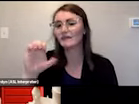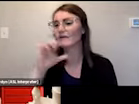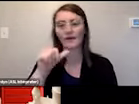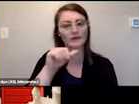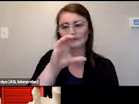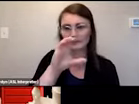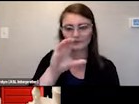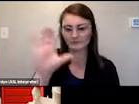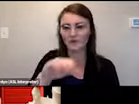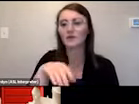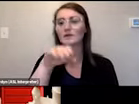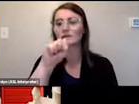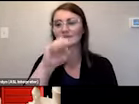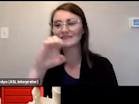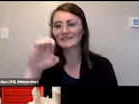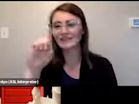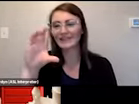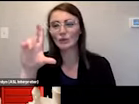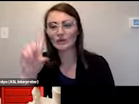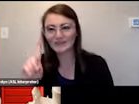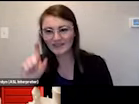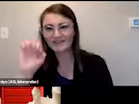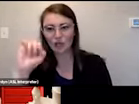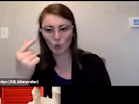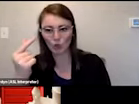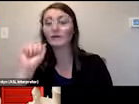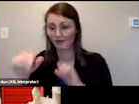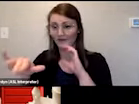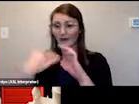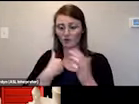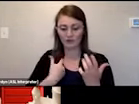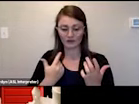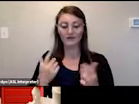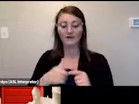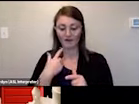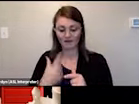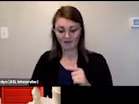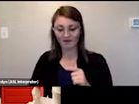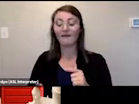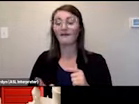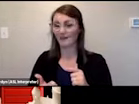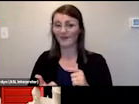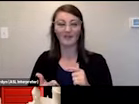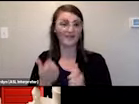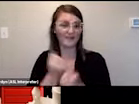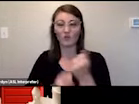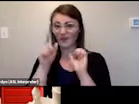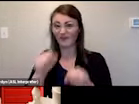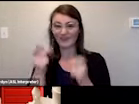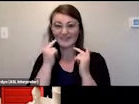dot org and so you can do that and that way everyone can see what all these great pictures are